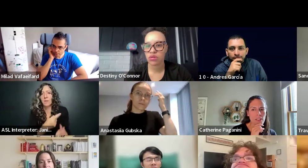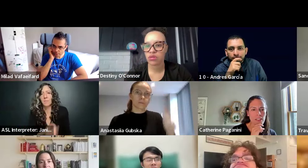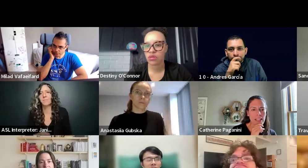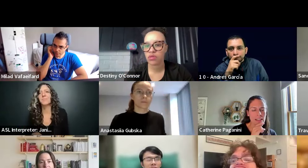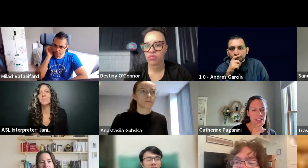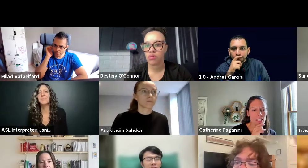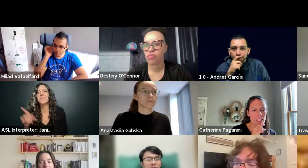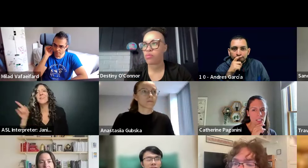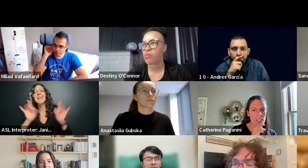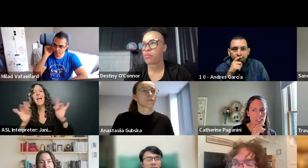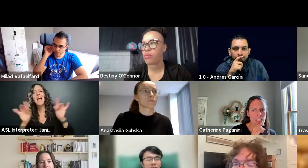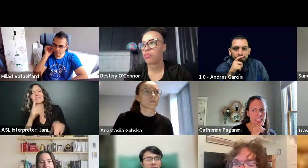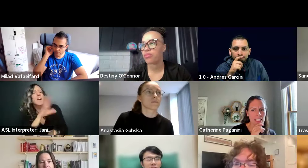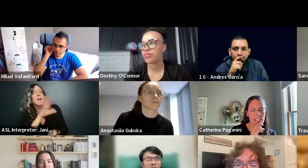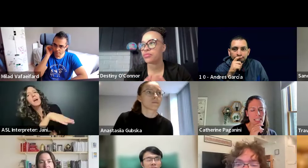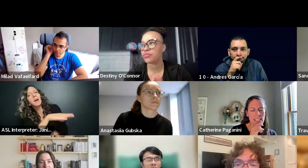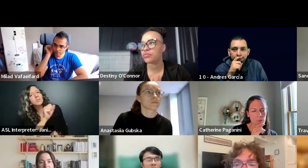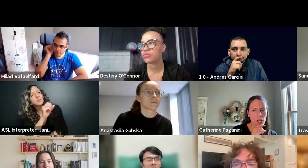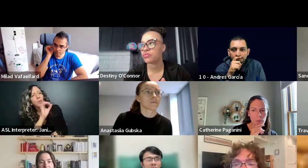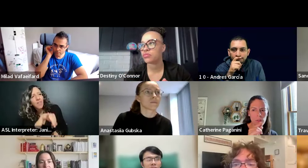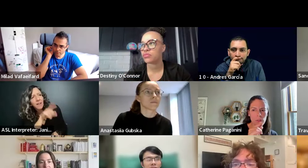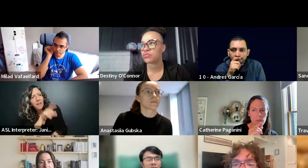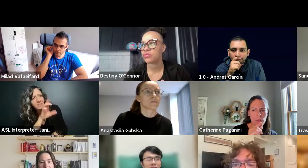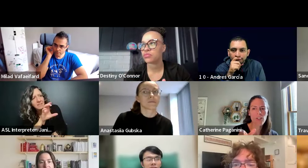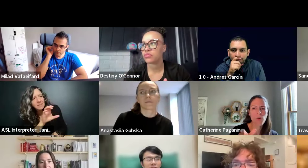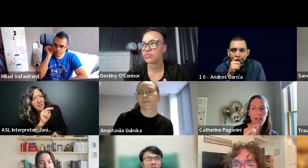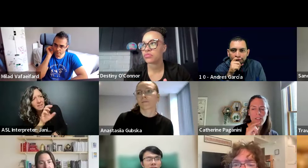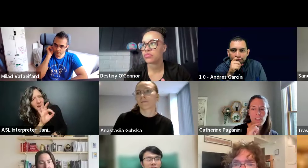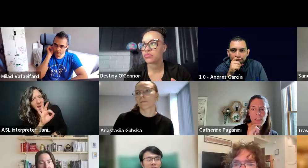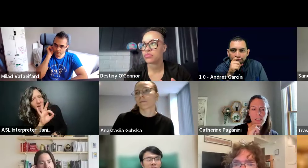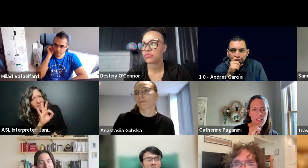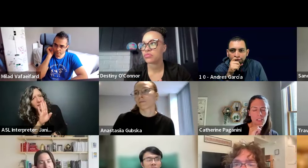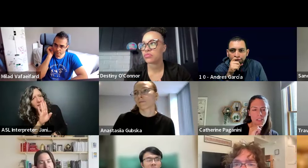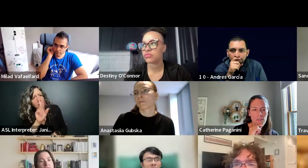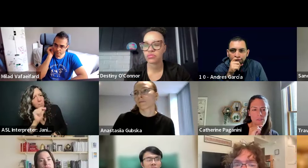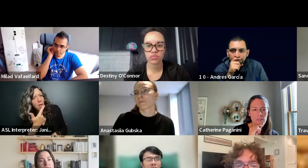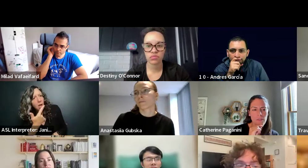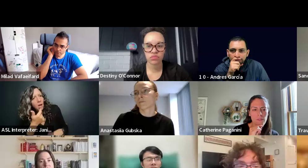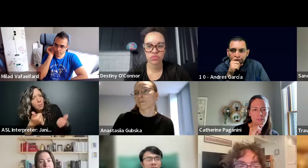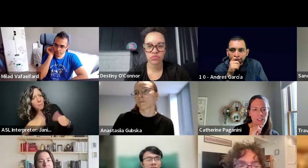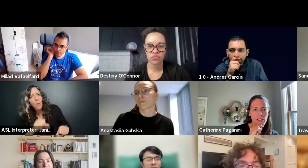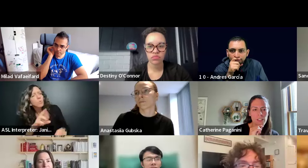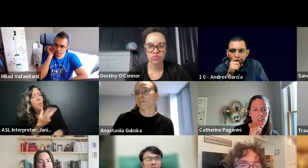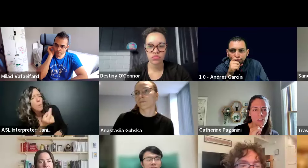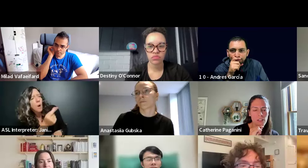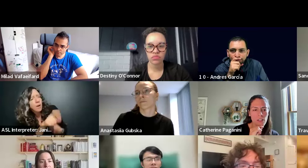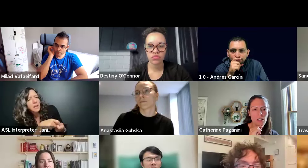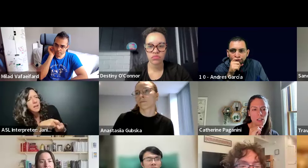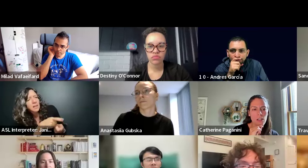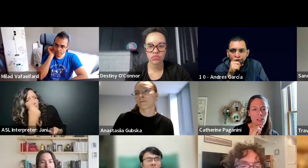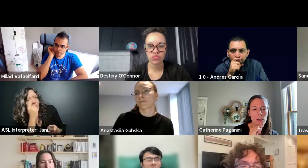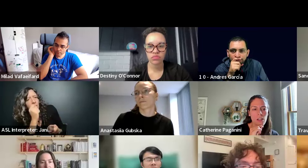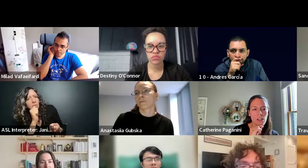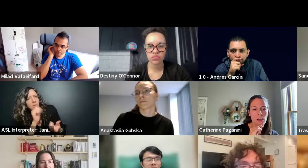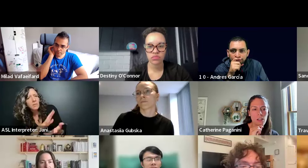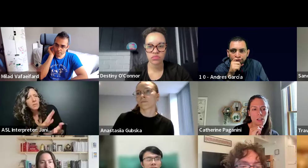So that is a CNCF blog post or I don't know how the SIG. Yeah. Correct. The